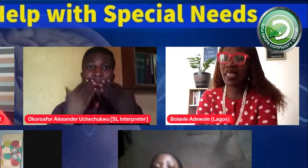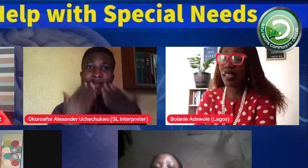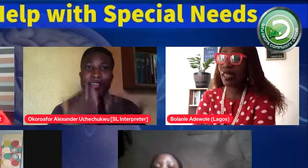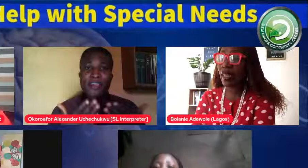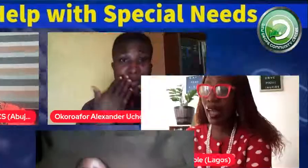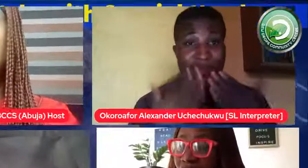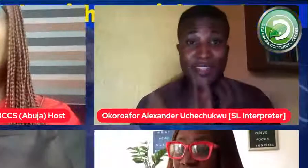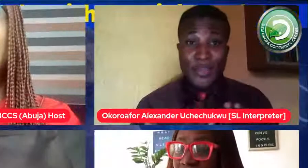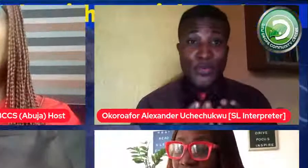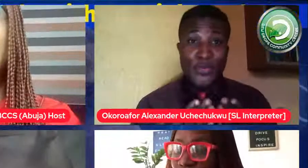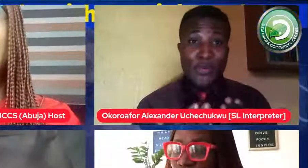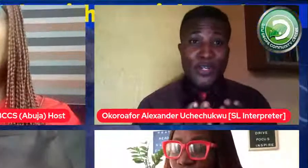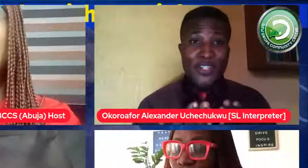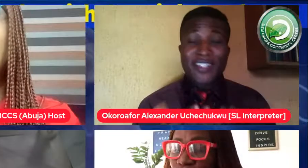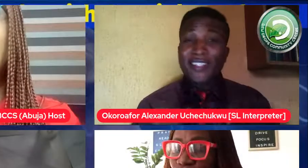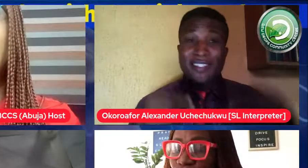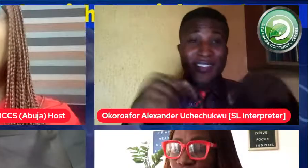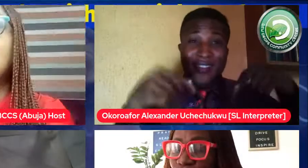exciting